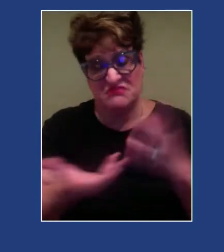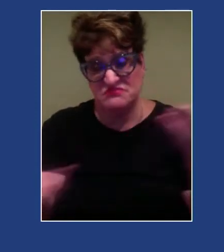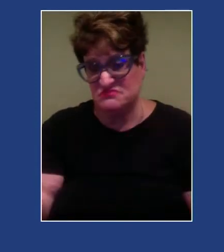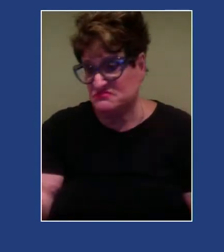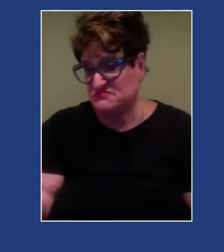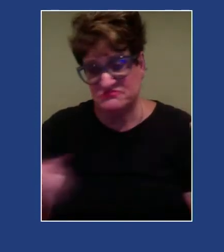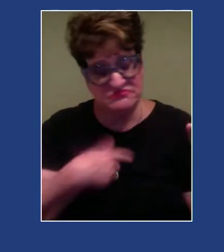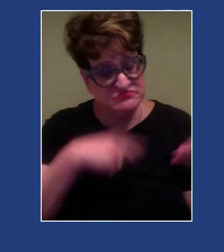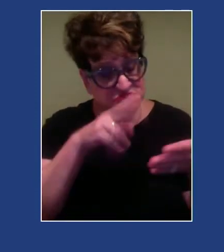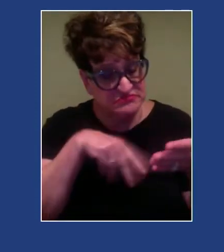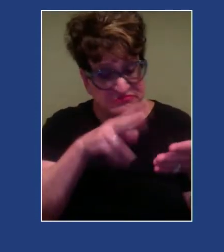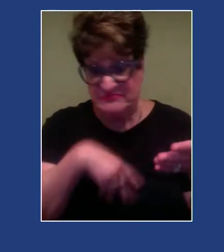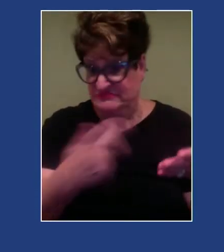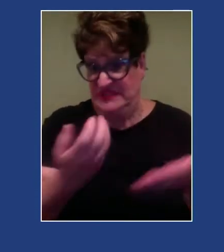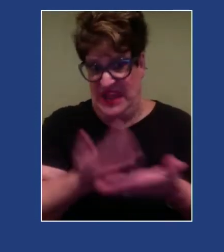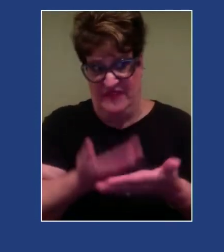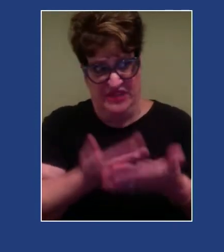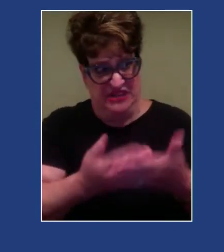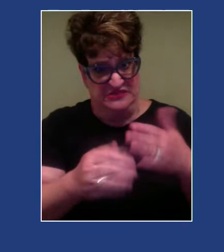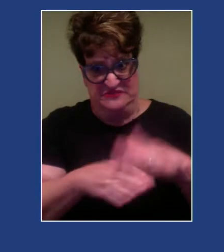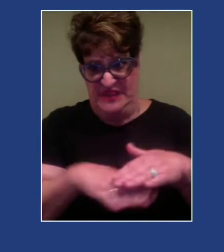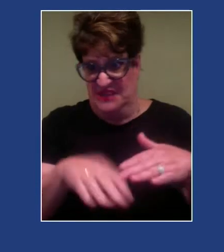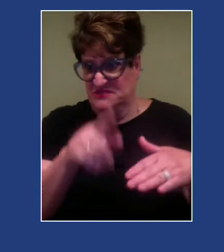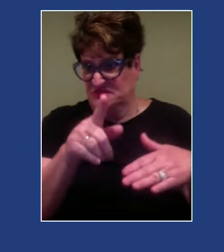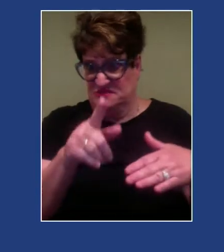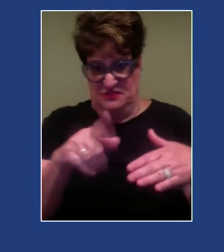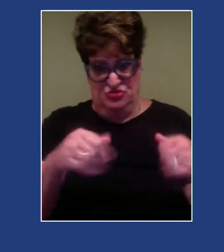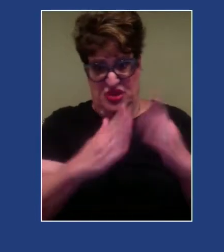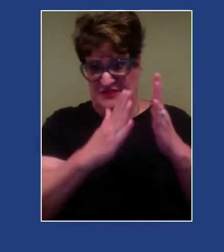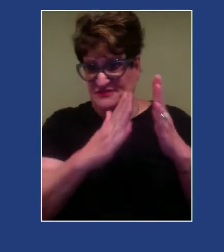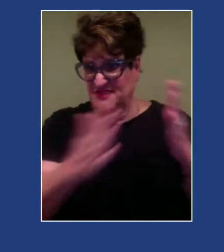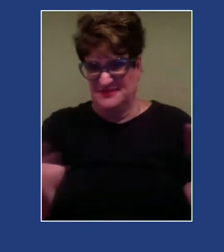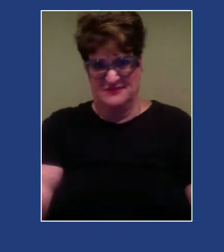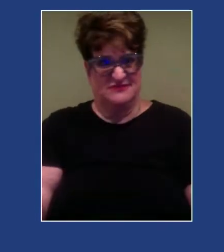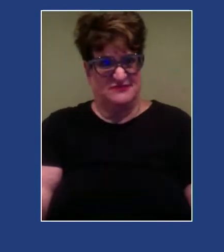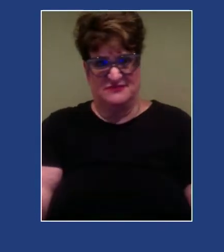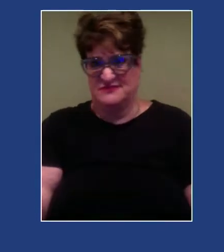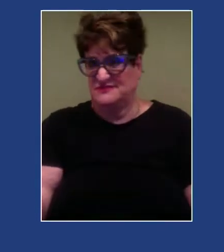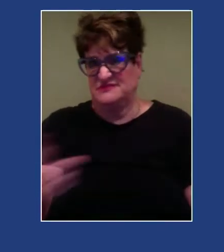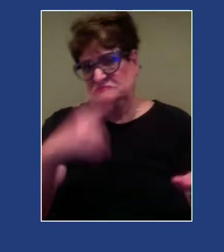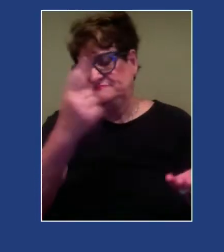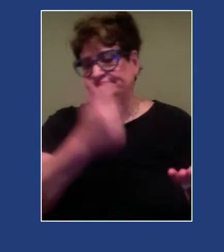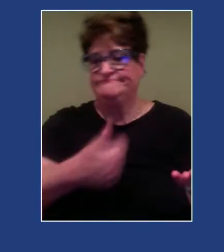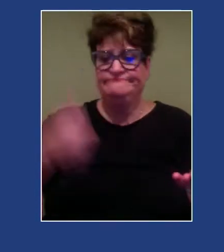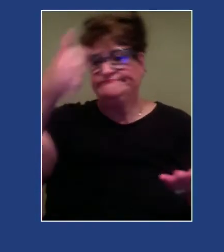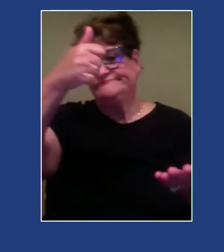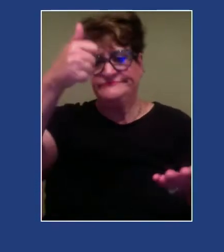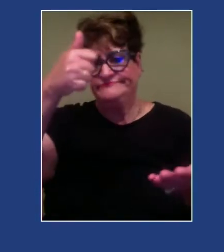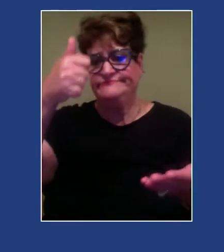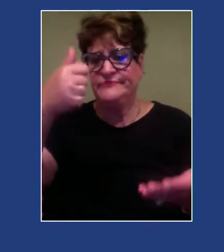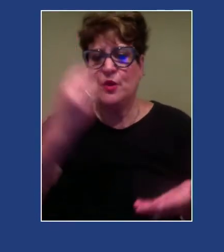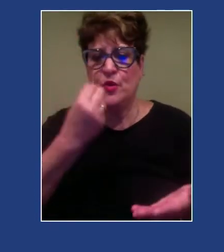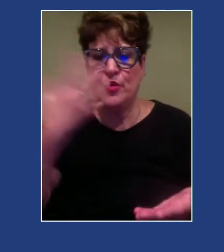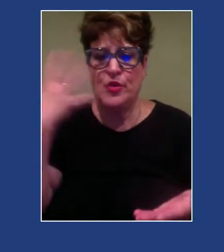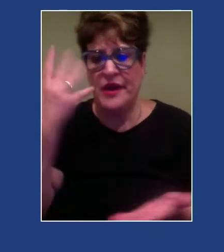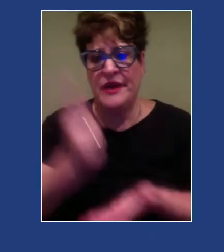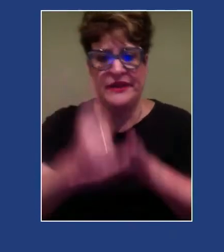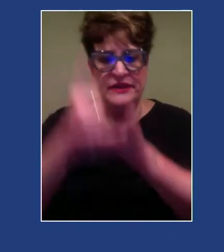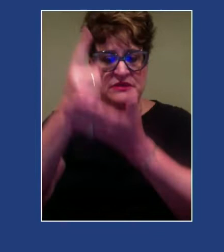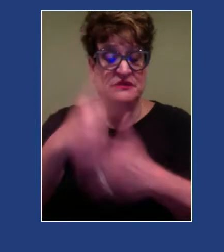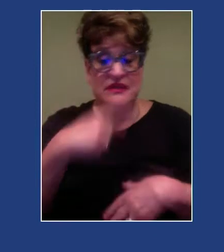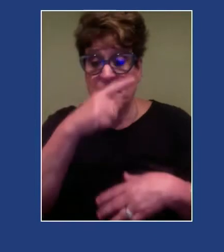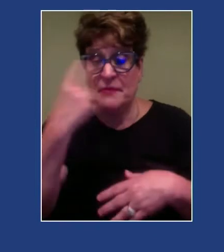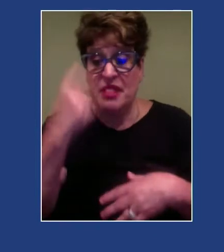evidence-based practice that was normed around a dominant culture, right? It means that in my black women's